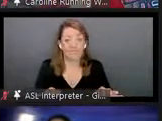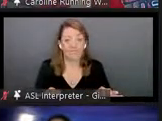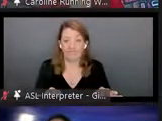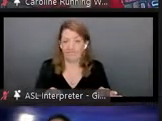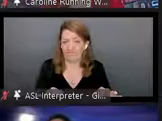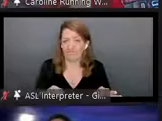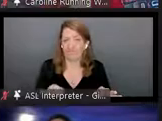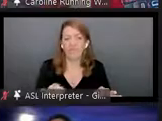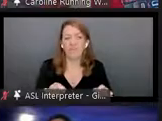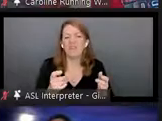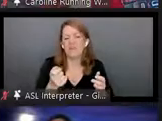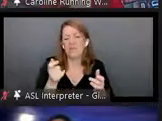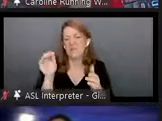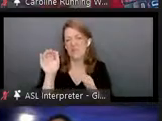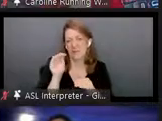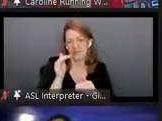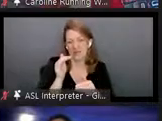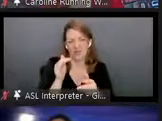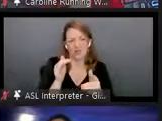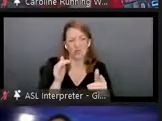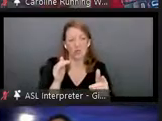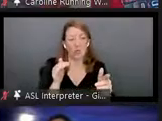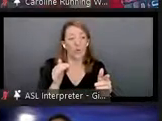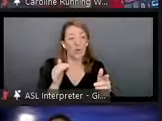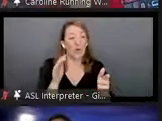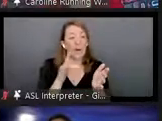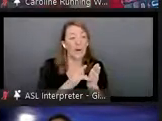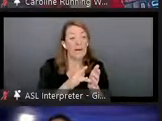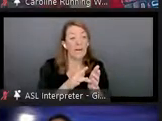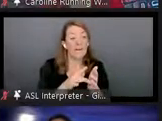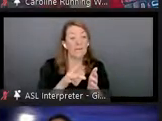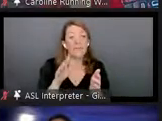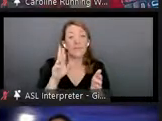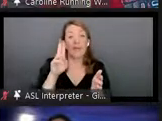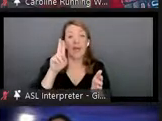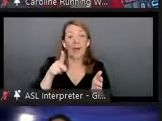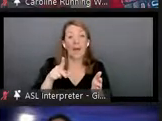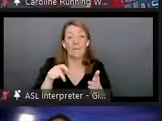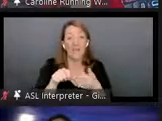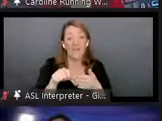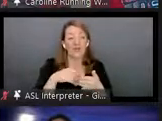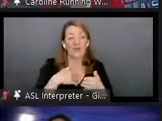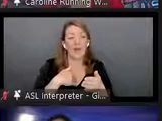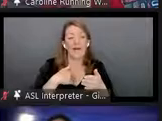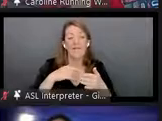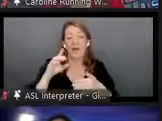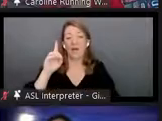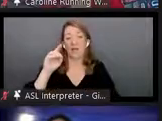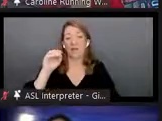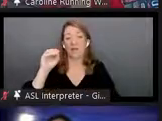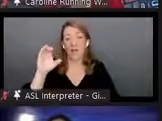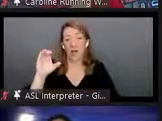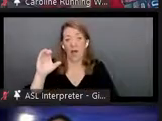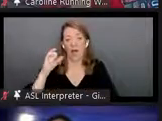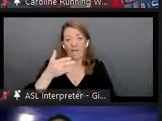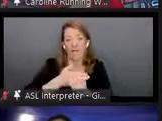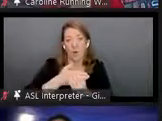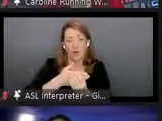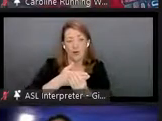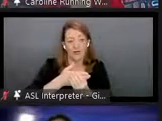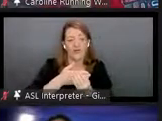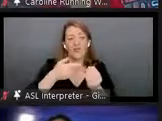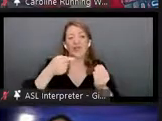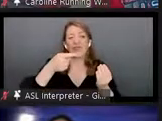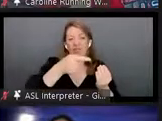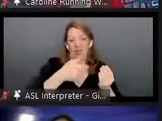limitation so if you go to the github page here you'll see that there's a docs folder and in that docs folder is a dictionary.json